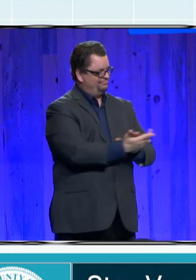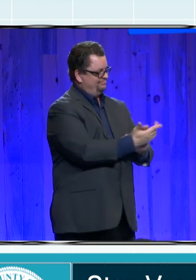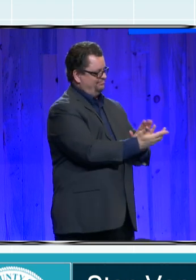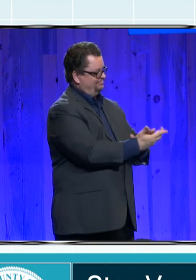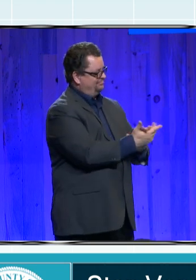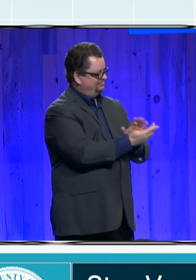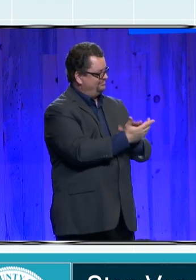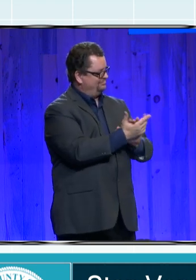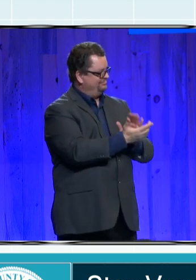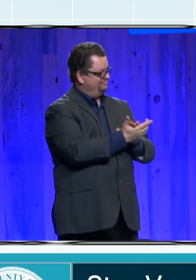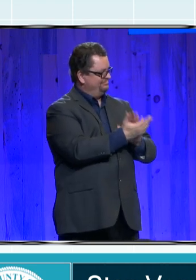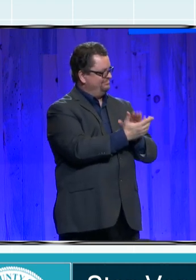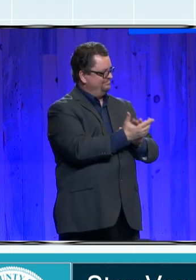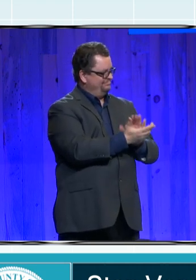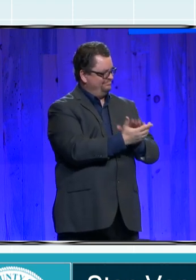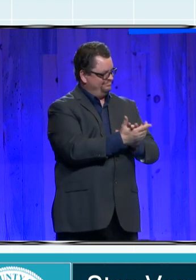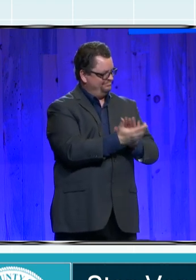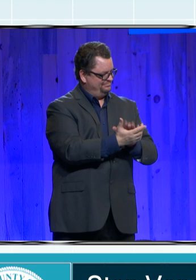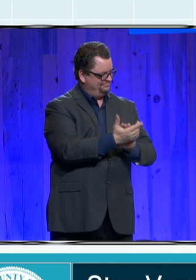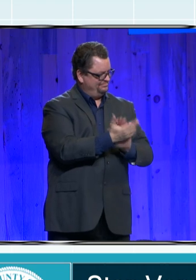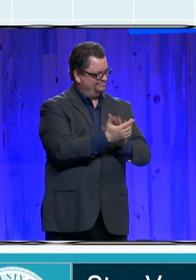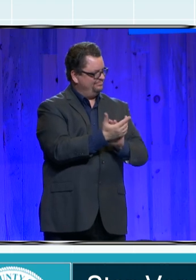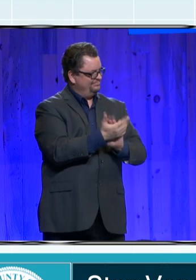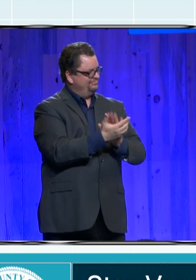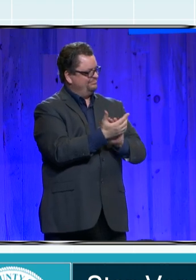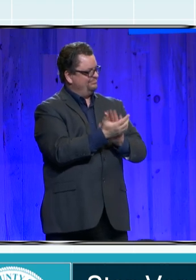Thank you. Thank you.